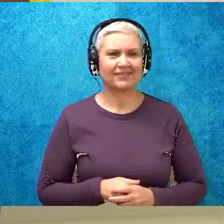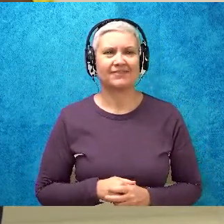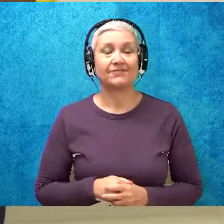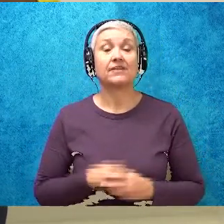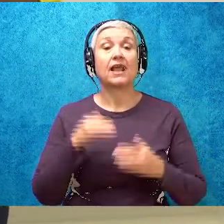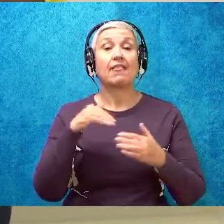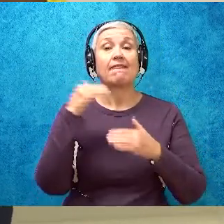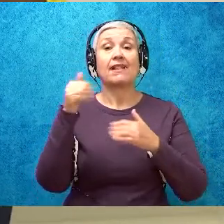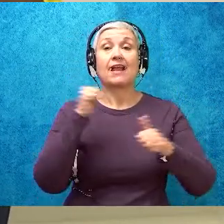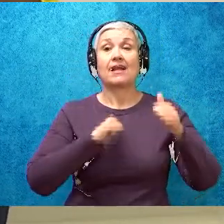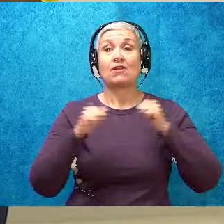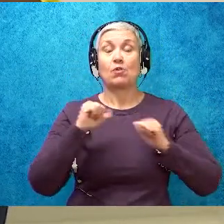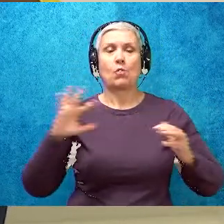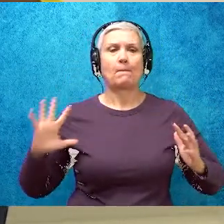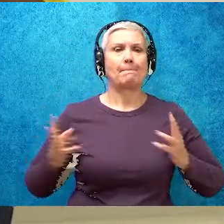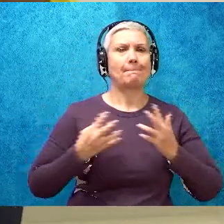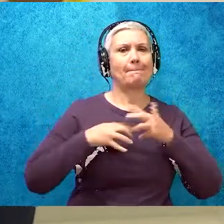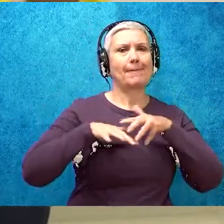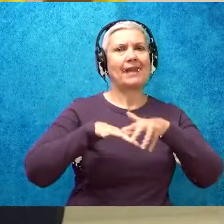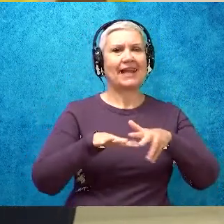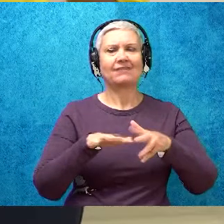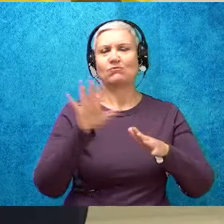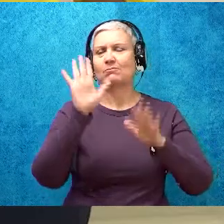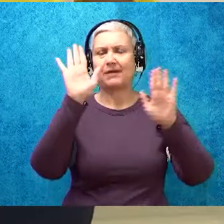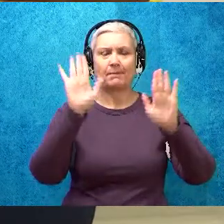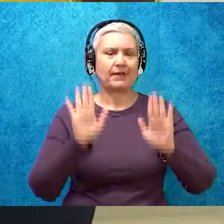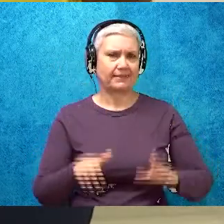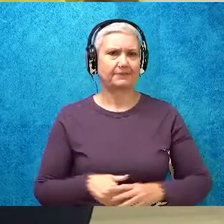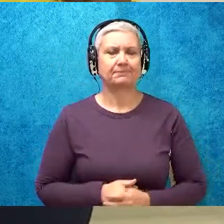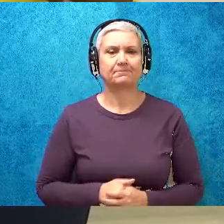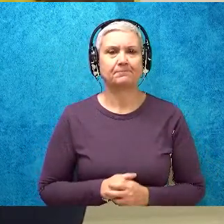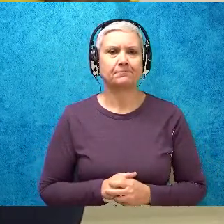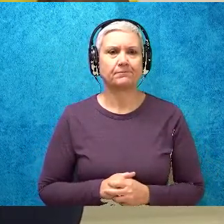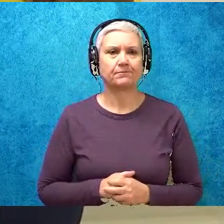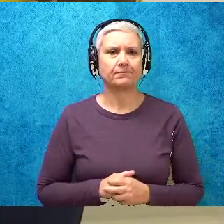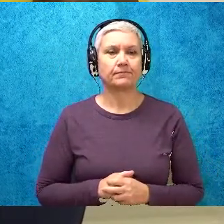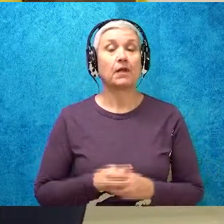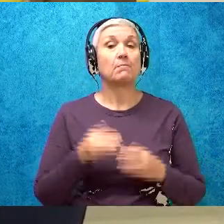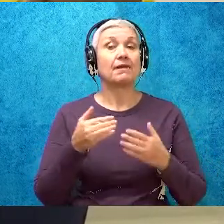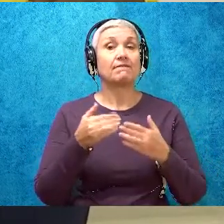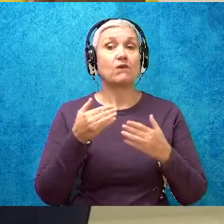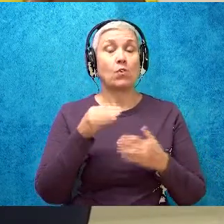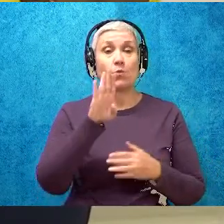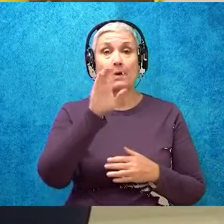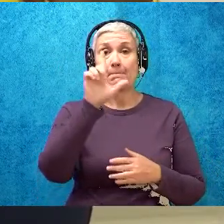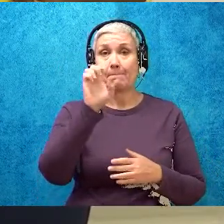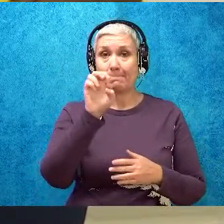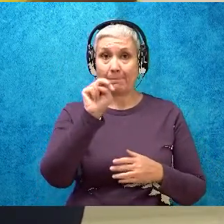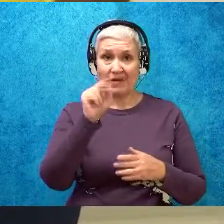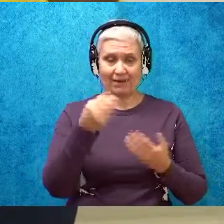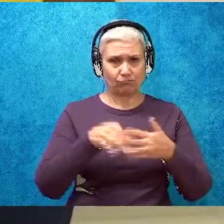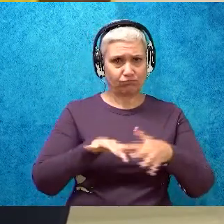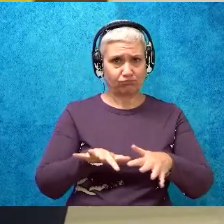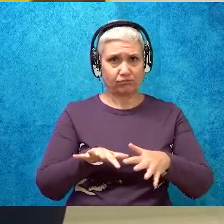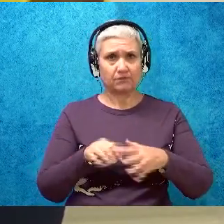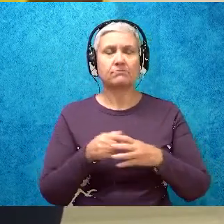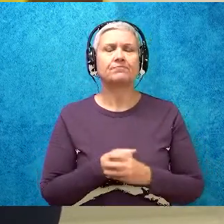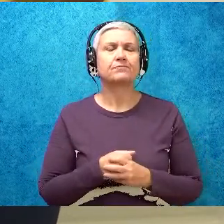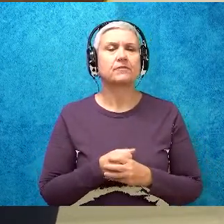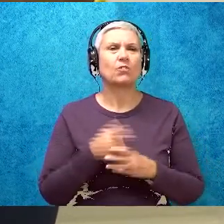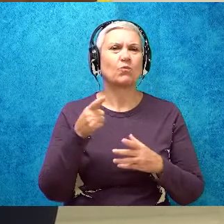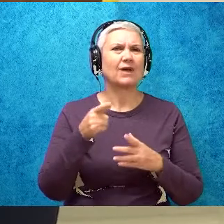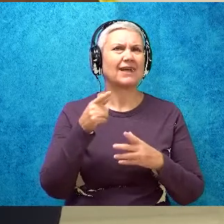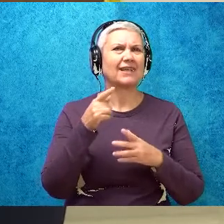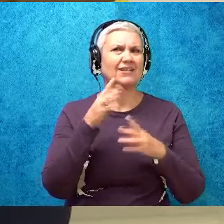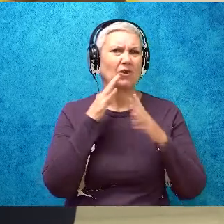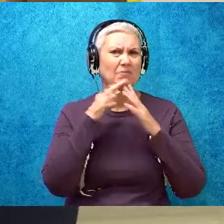activity, blending, is going to be amazing. So, before we blend, let's talk about, we talked about what it sounds like.